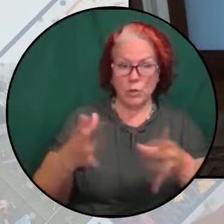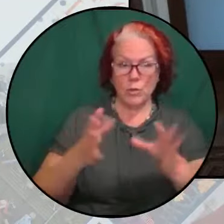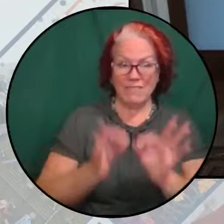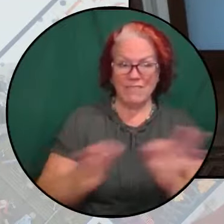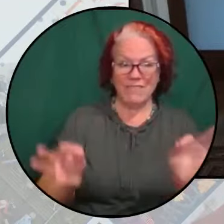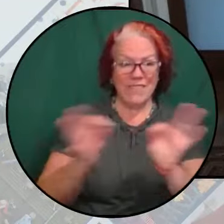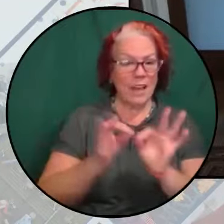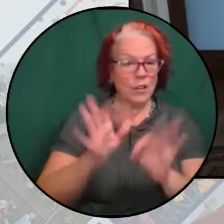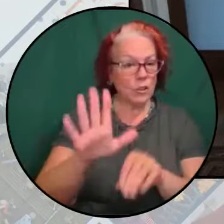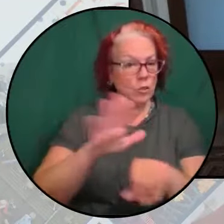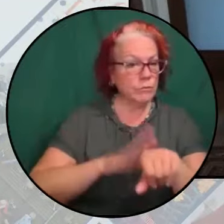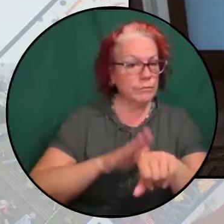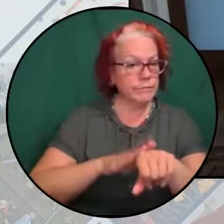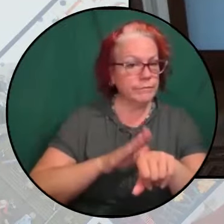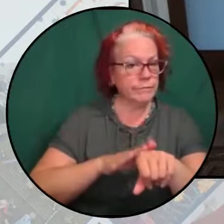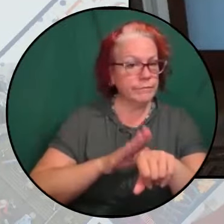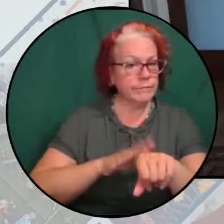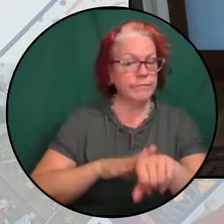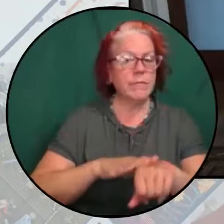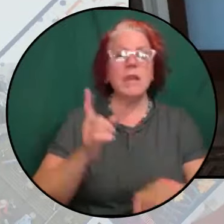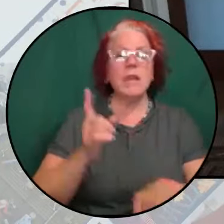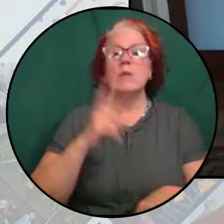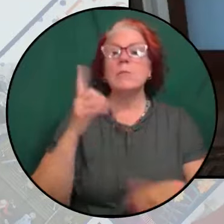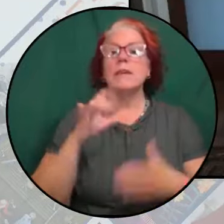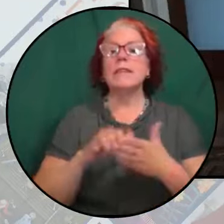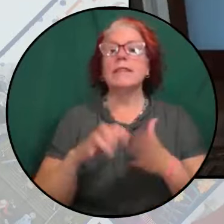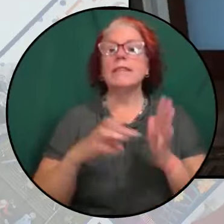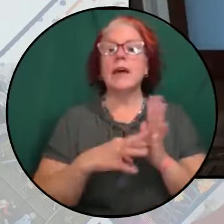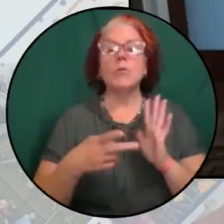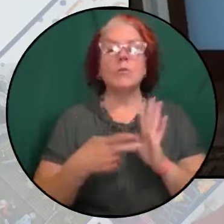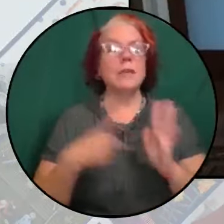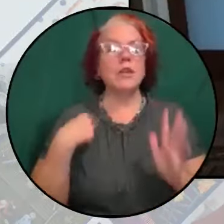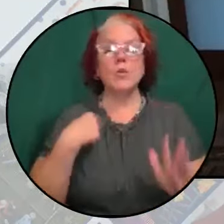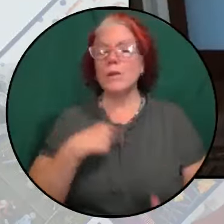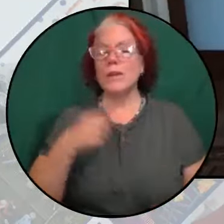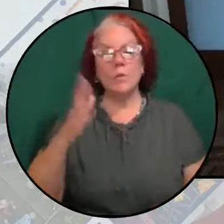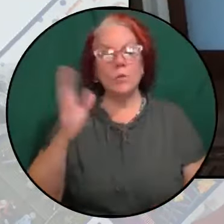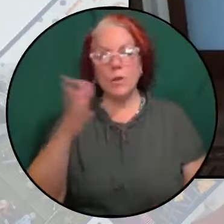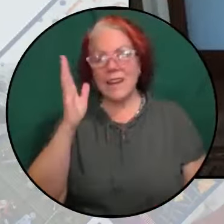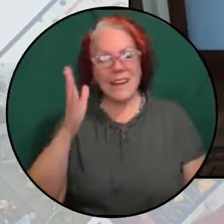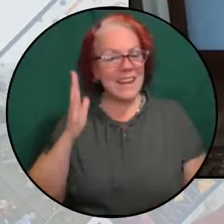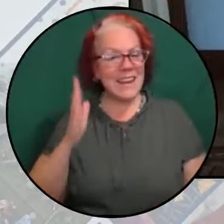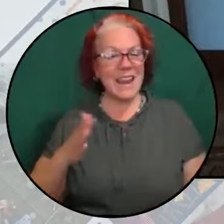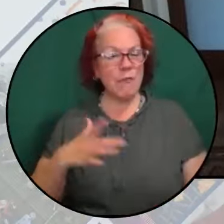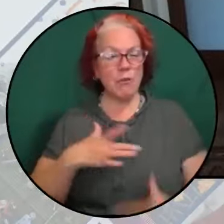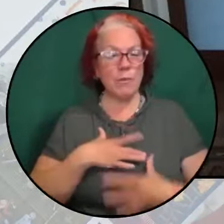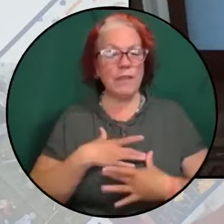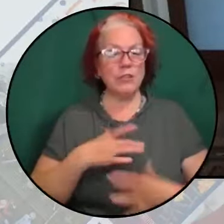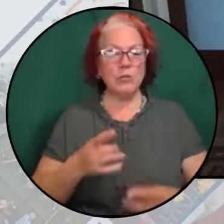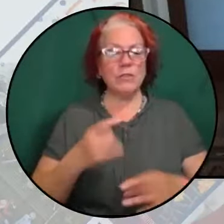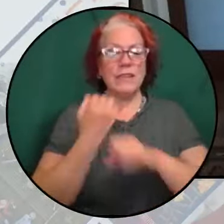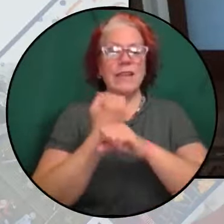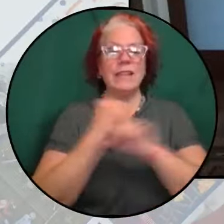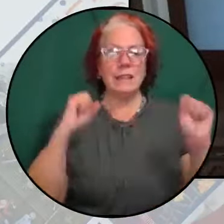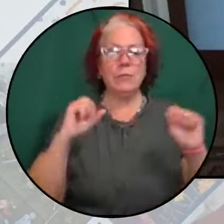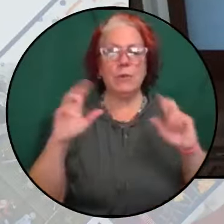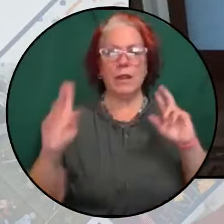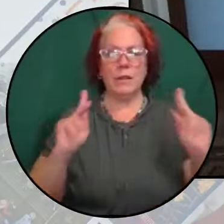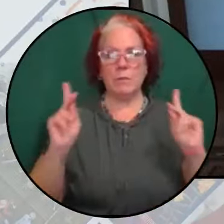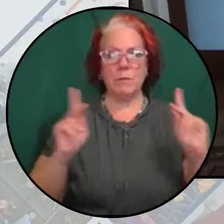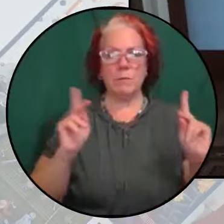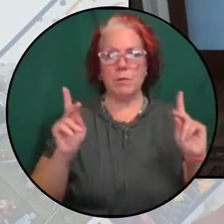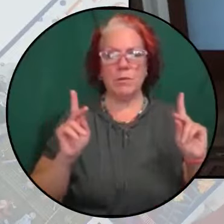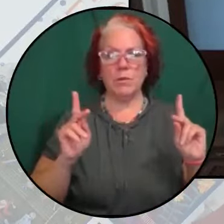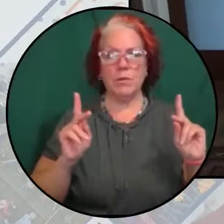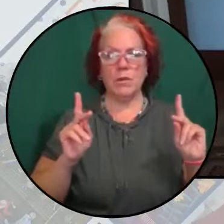that would mean that we would never really be interested in liberating people not gendered